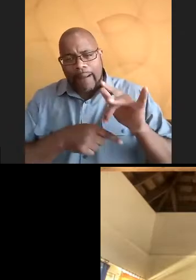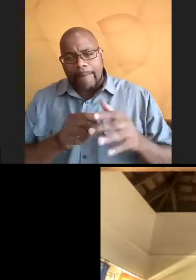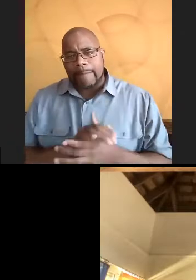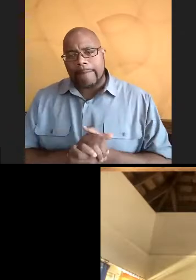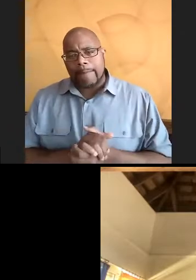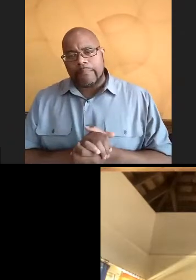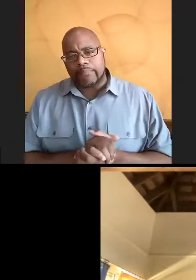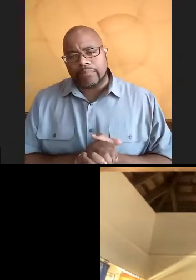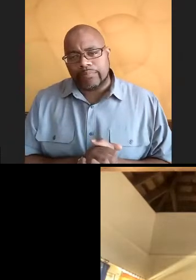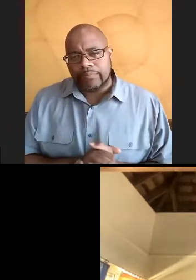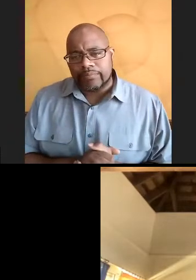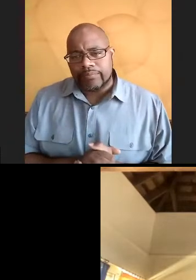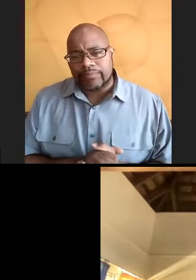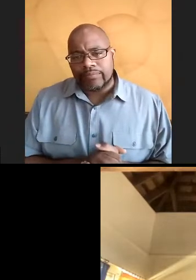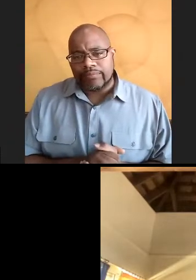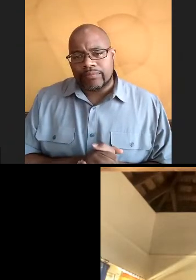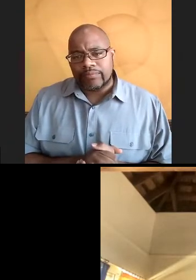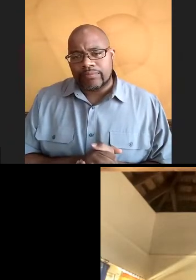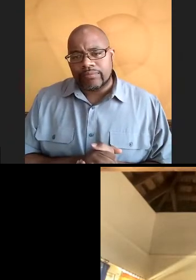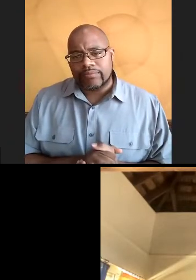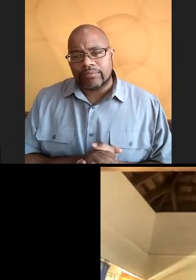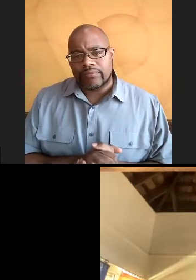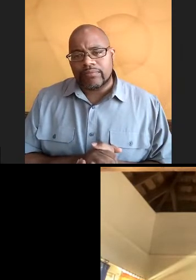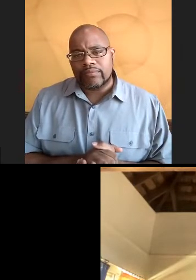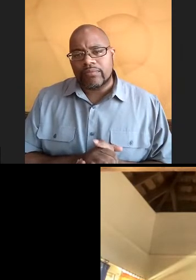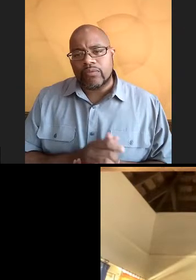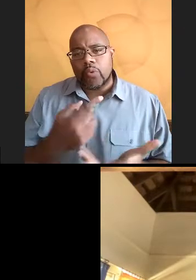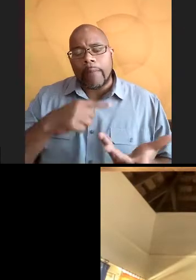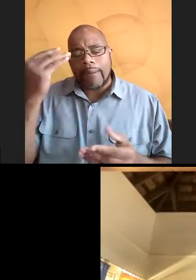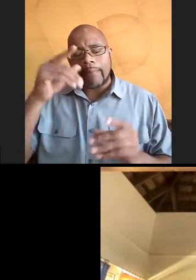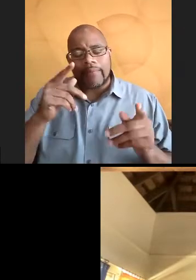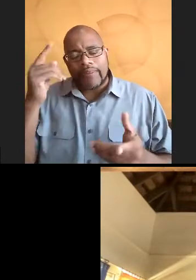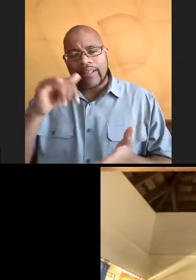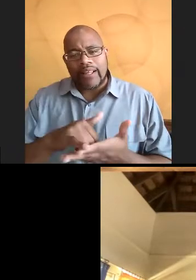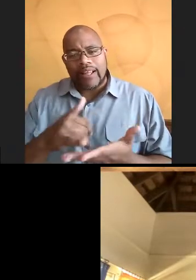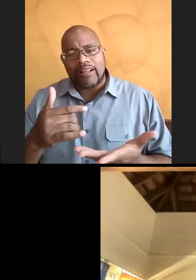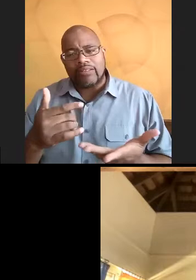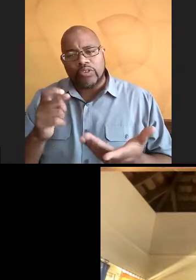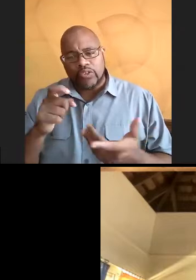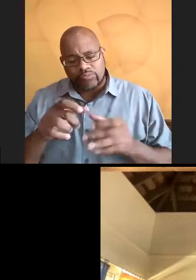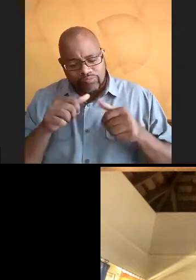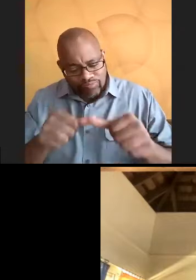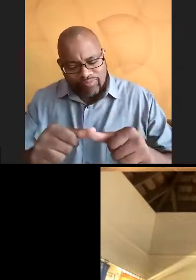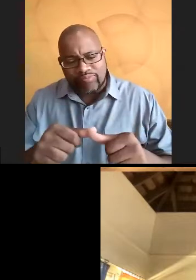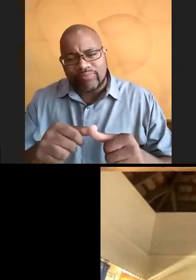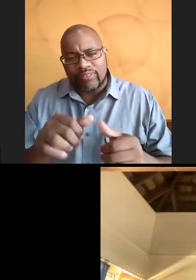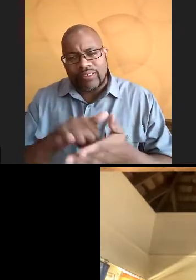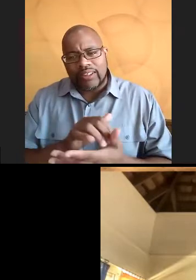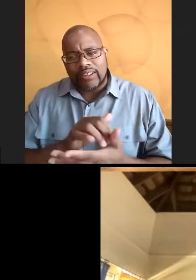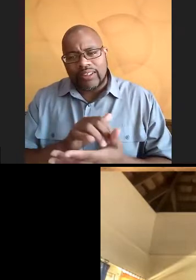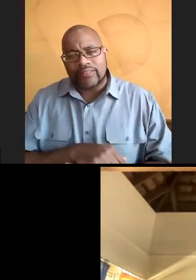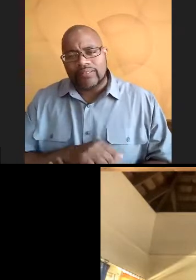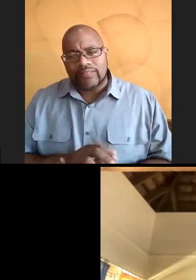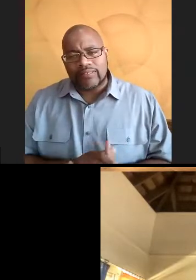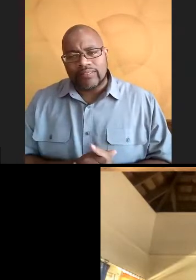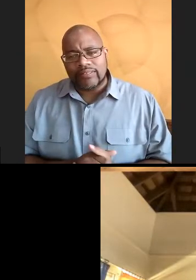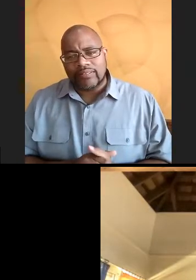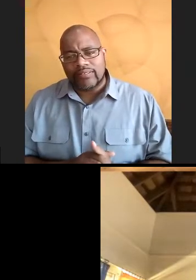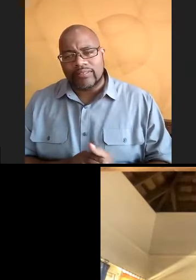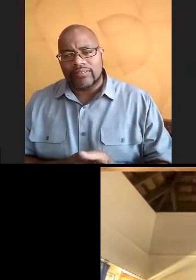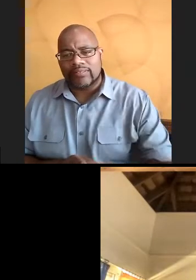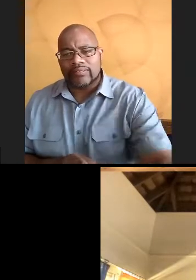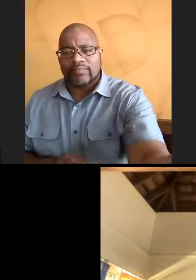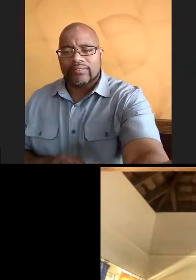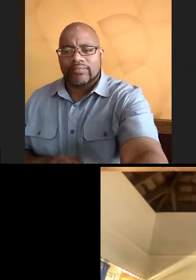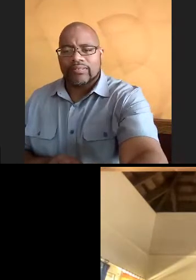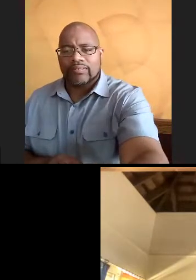times, right, what we as Black people haven't had the opportunities to really interact with these ecosystems, and that